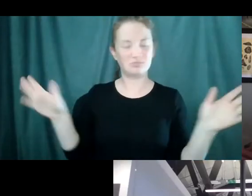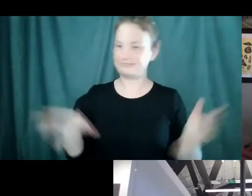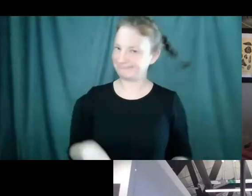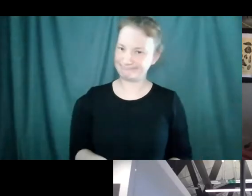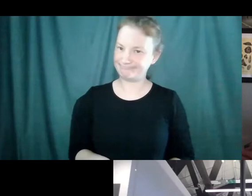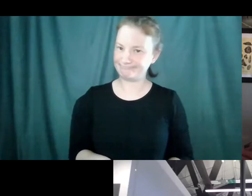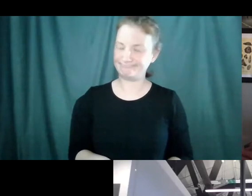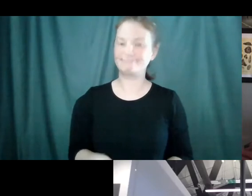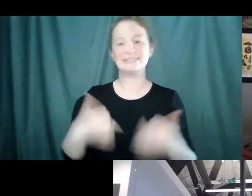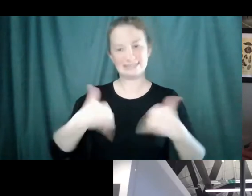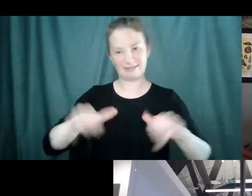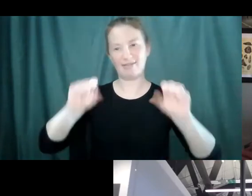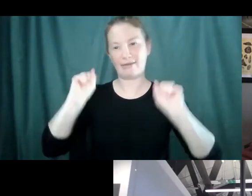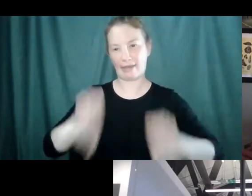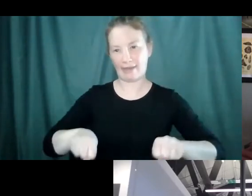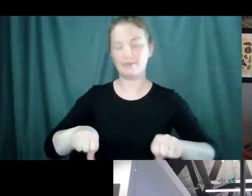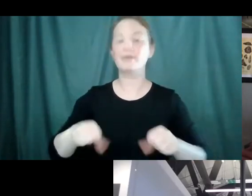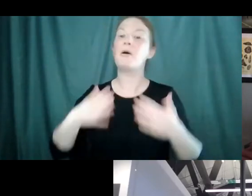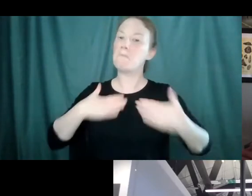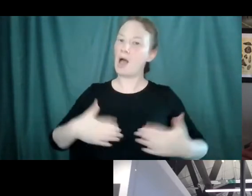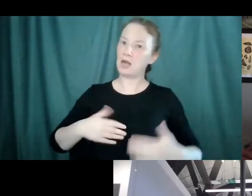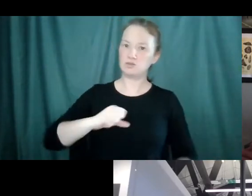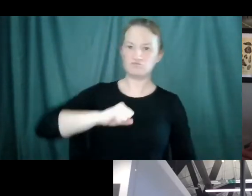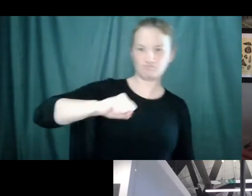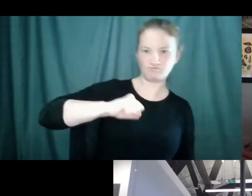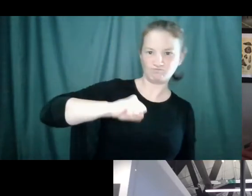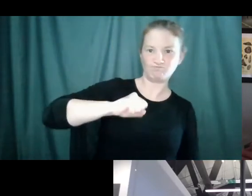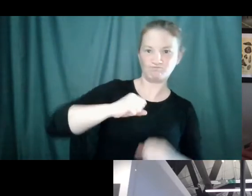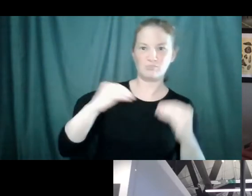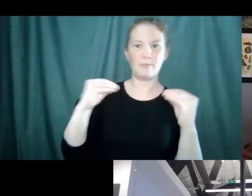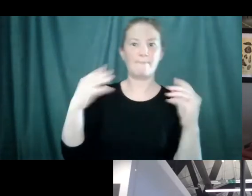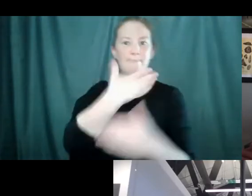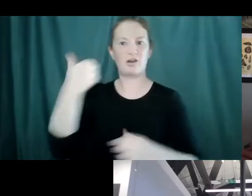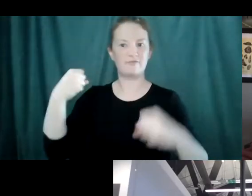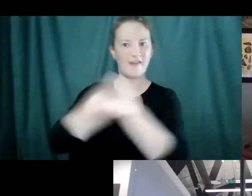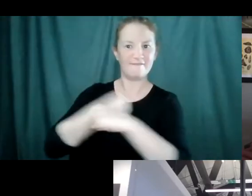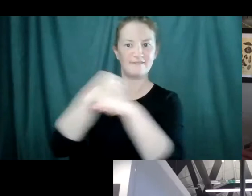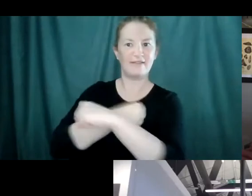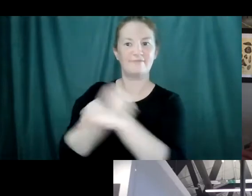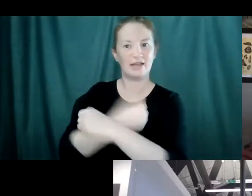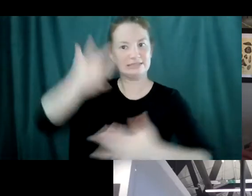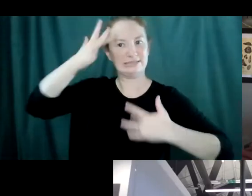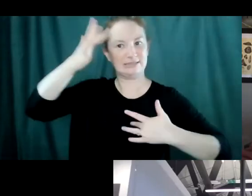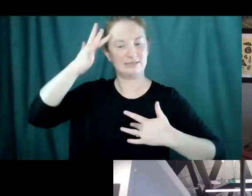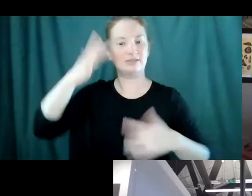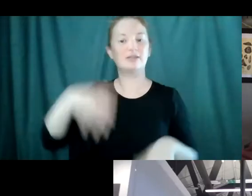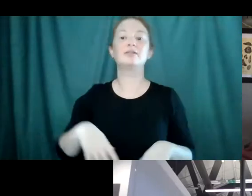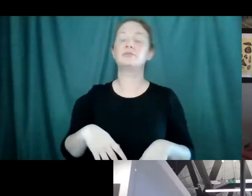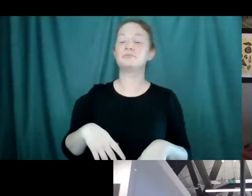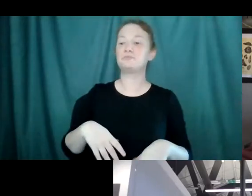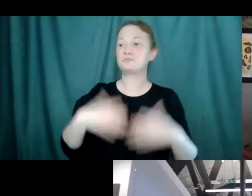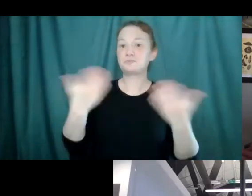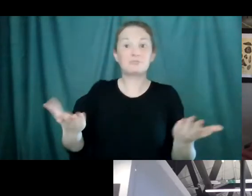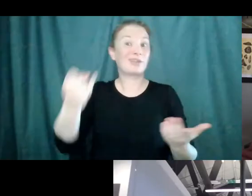they increase your resistance. And so if you took me and I had never had a vaccine for COVID and I'd never been